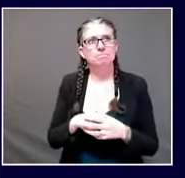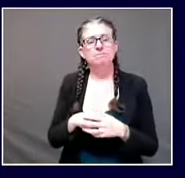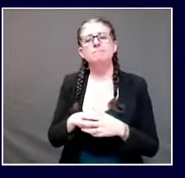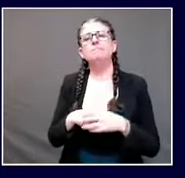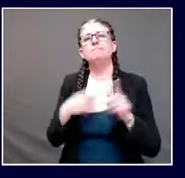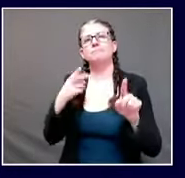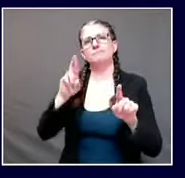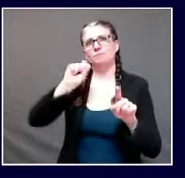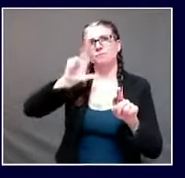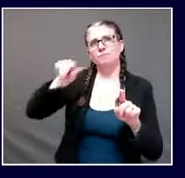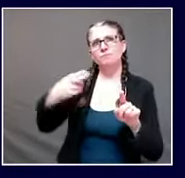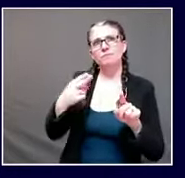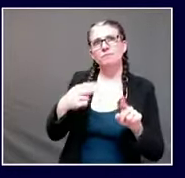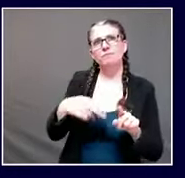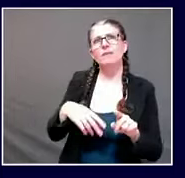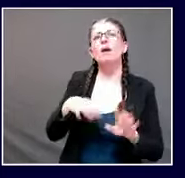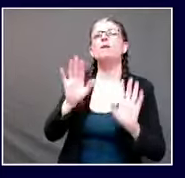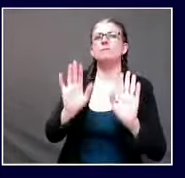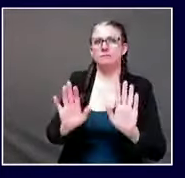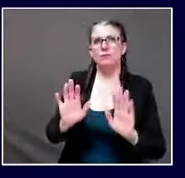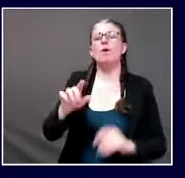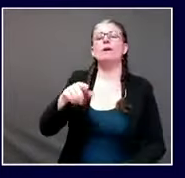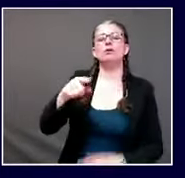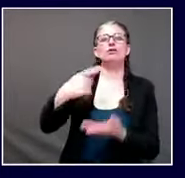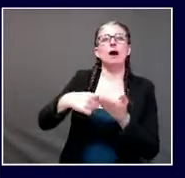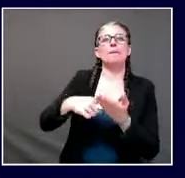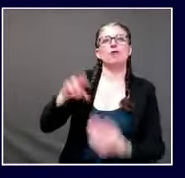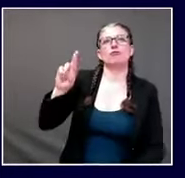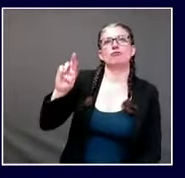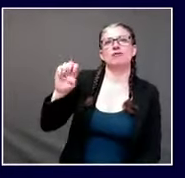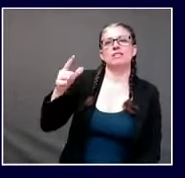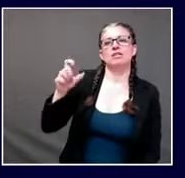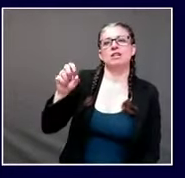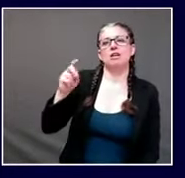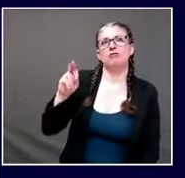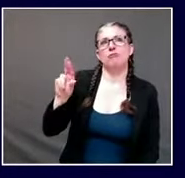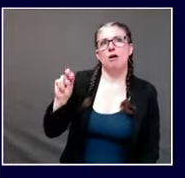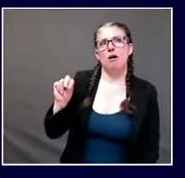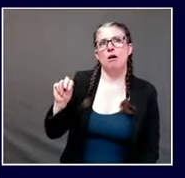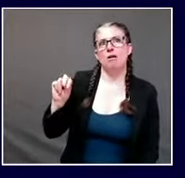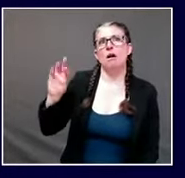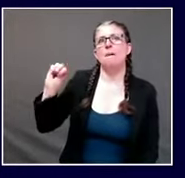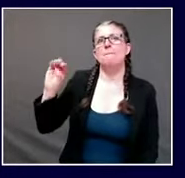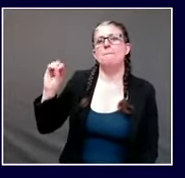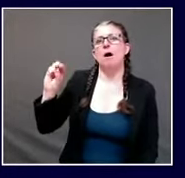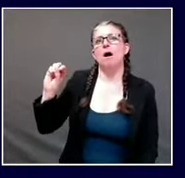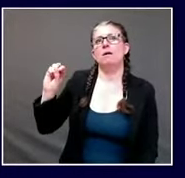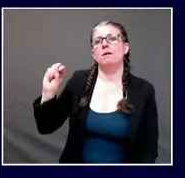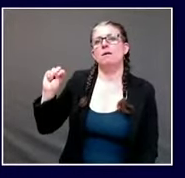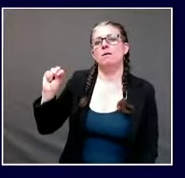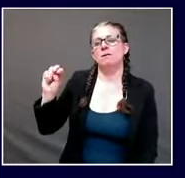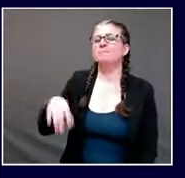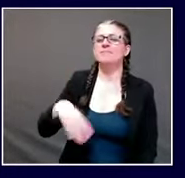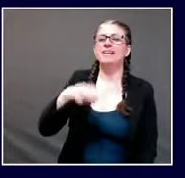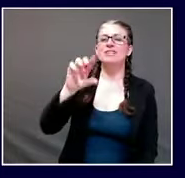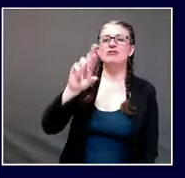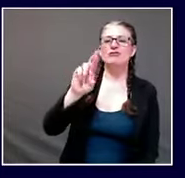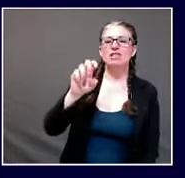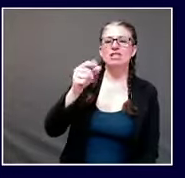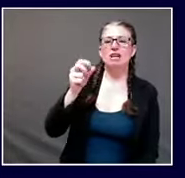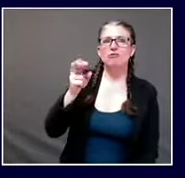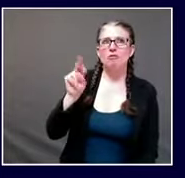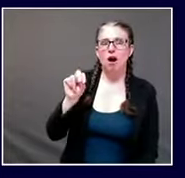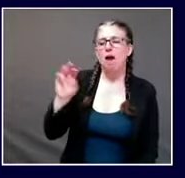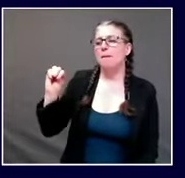antibody will not be shipped to maine until at the very earliest of next week with respect to the eli lily